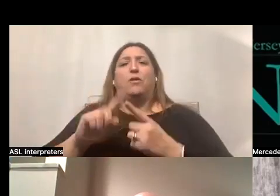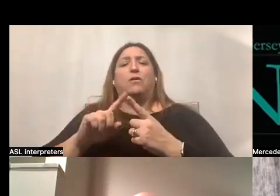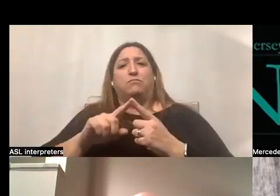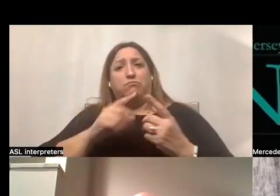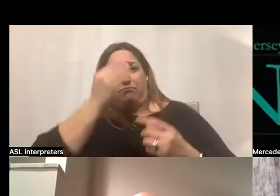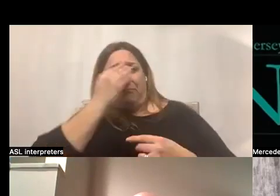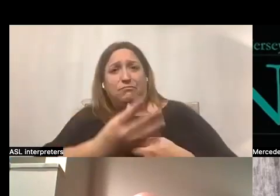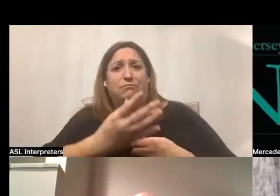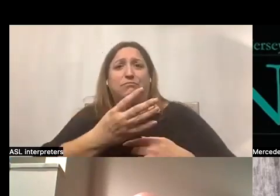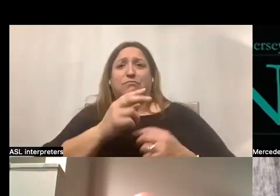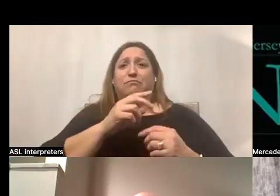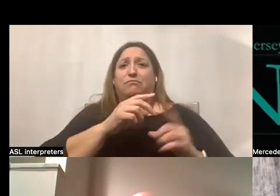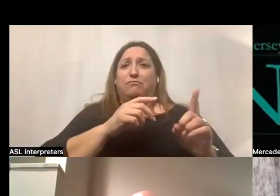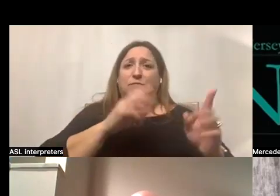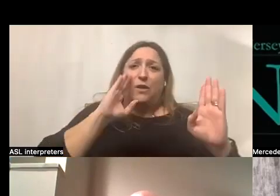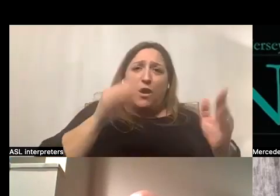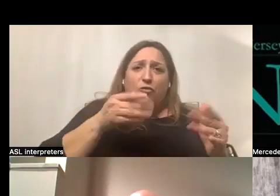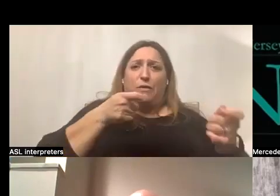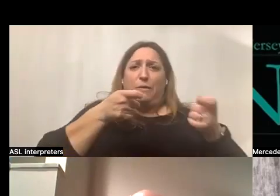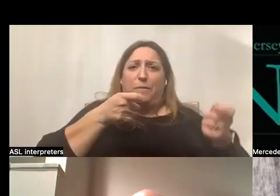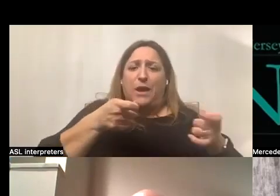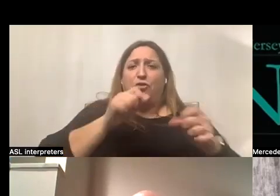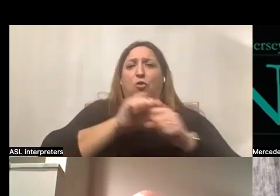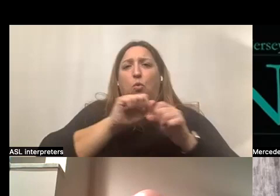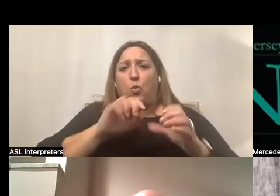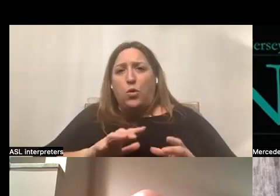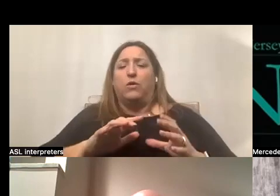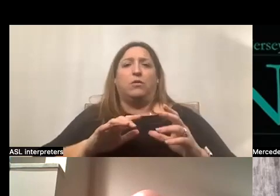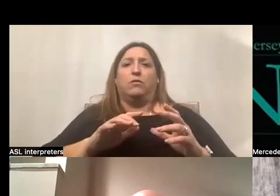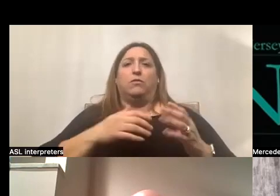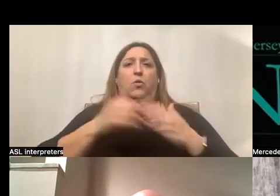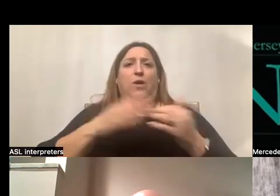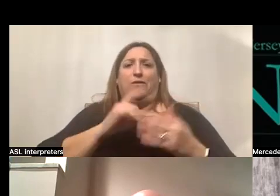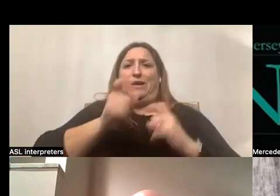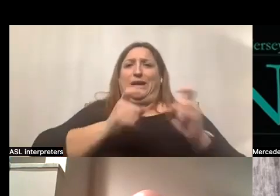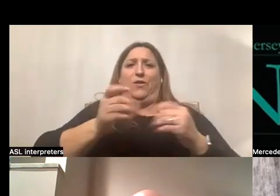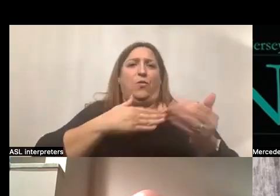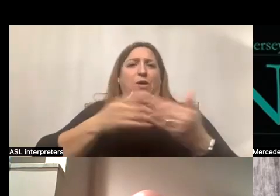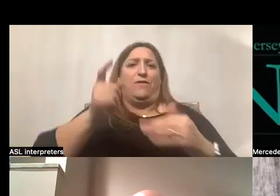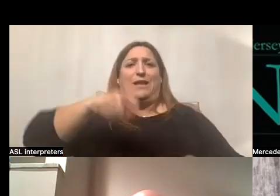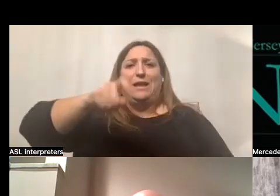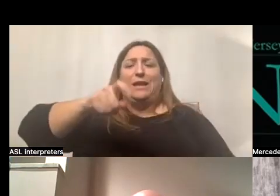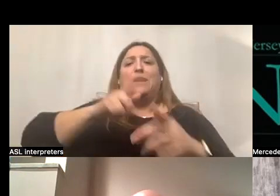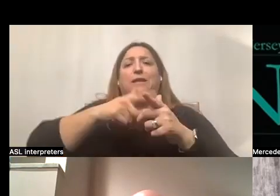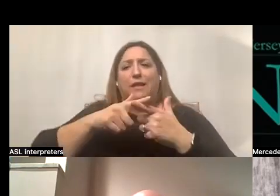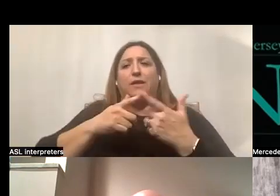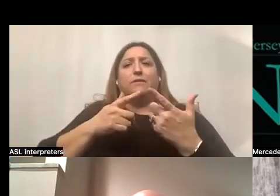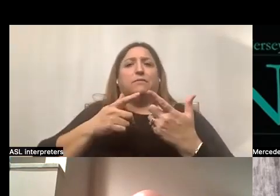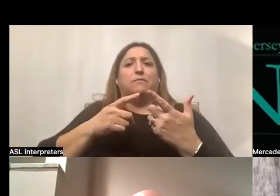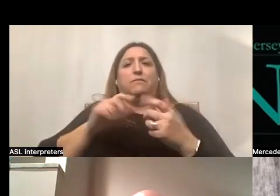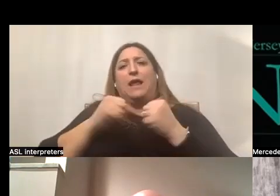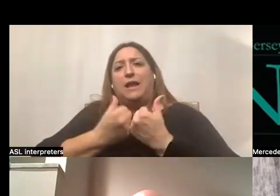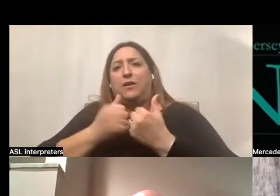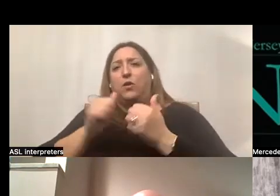her concentrate on managing the worker, getting the things that they need. And then either the agency with